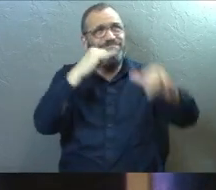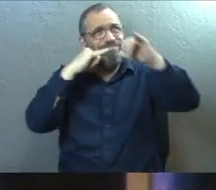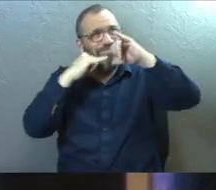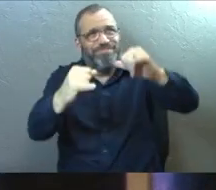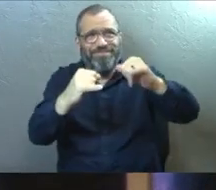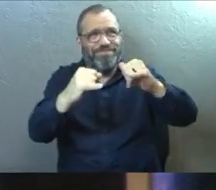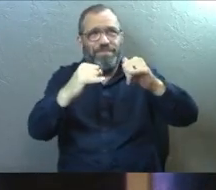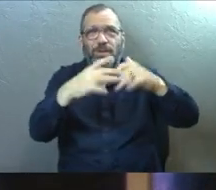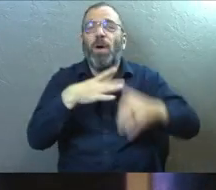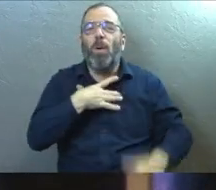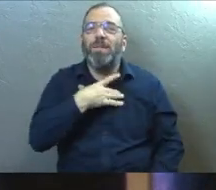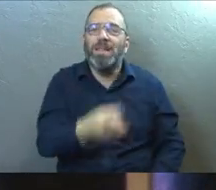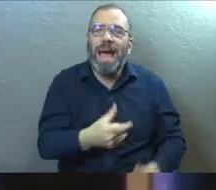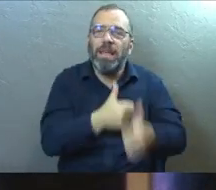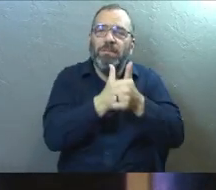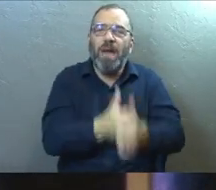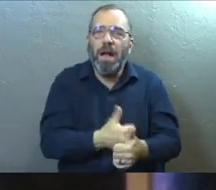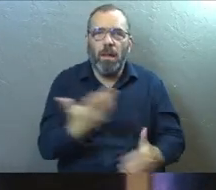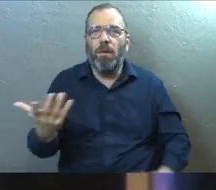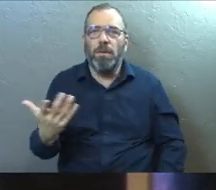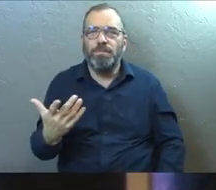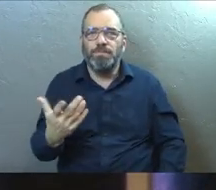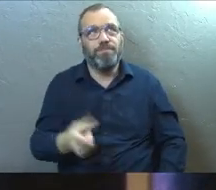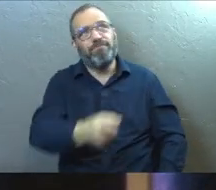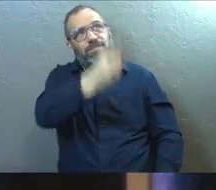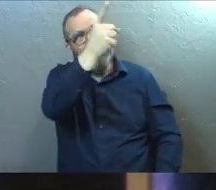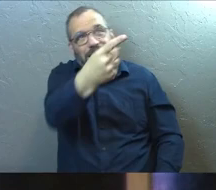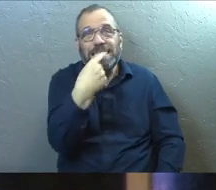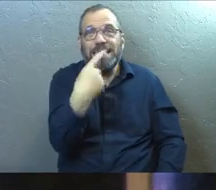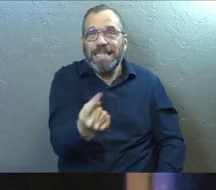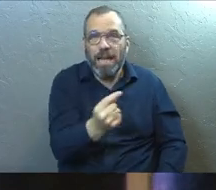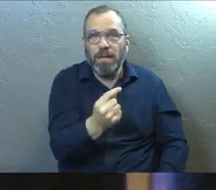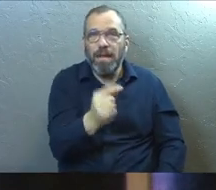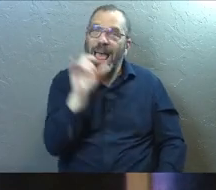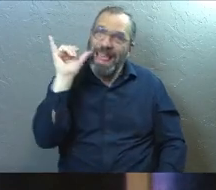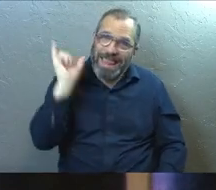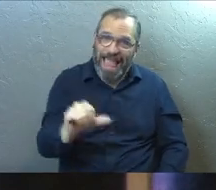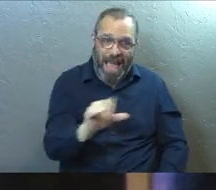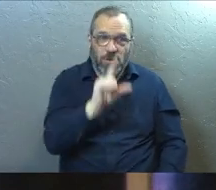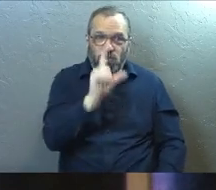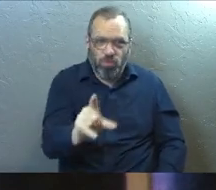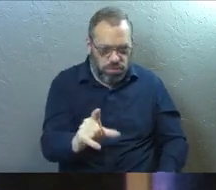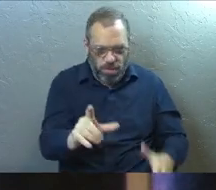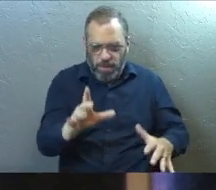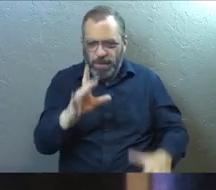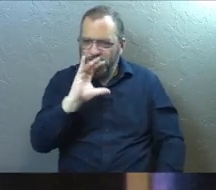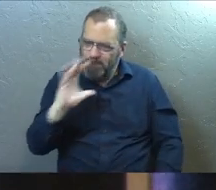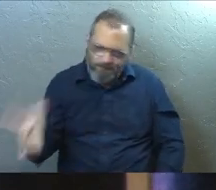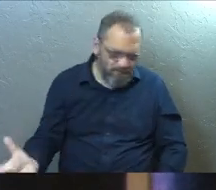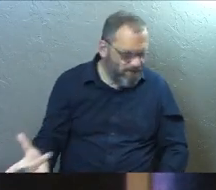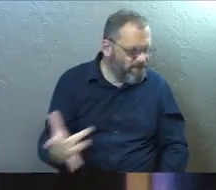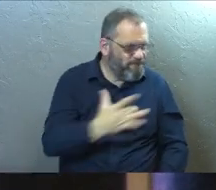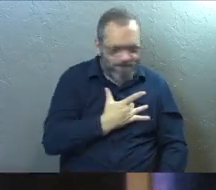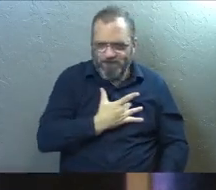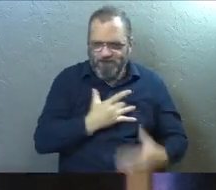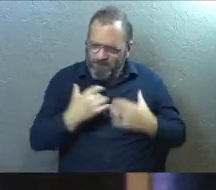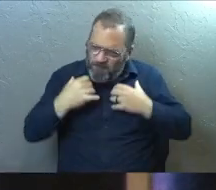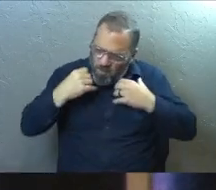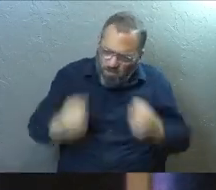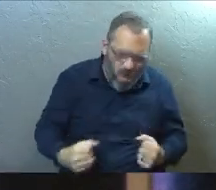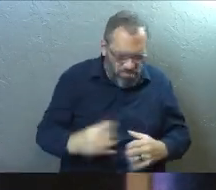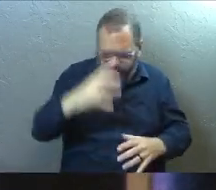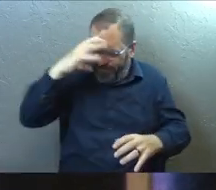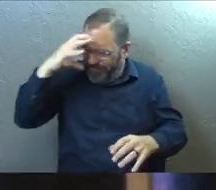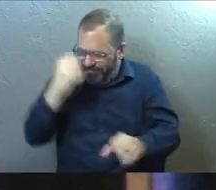and follow that should matter. He said so. And that truth should so fill you and so give you strength